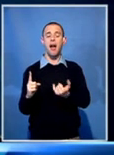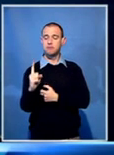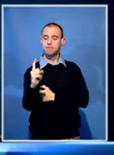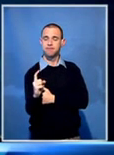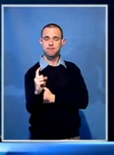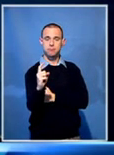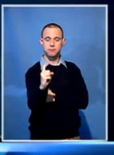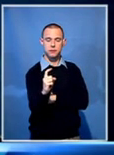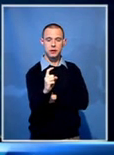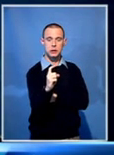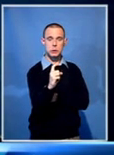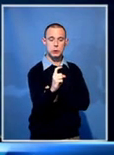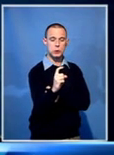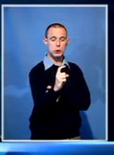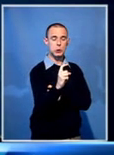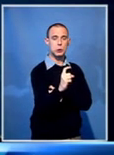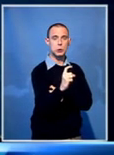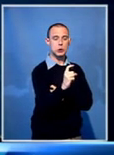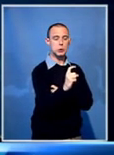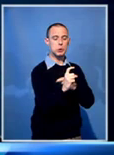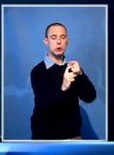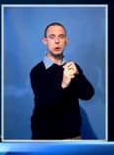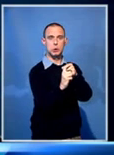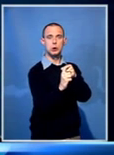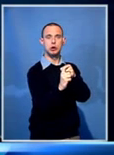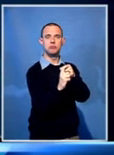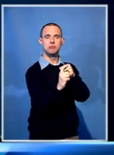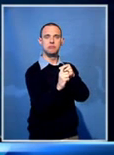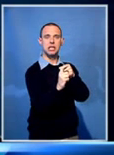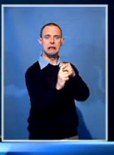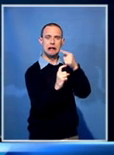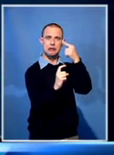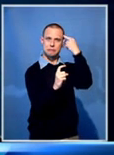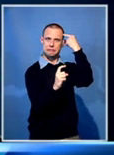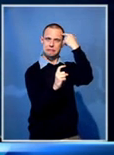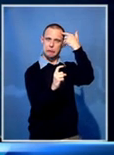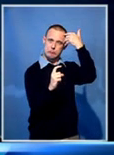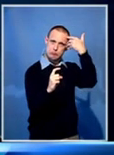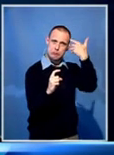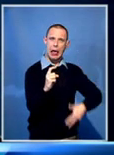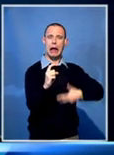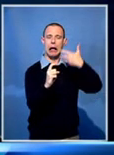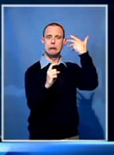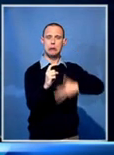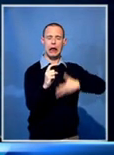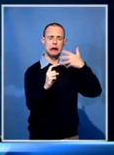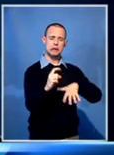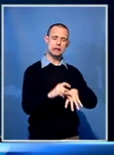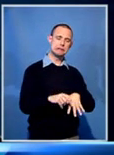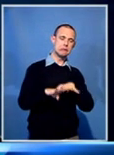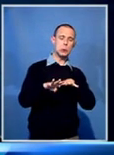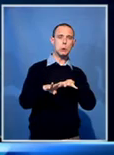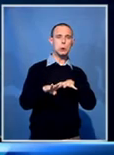his legs were bent and they were